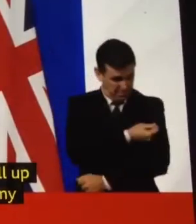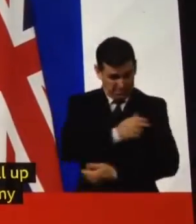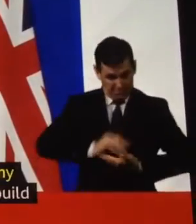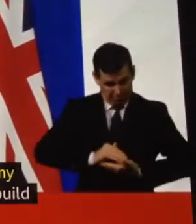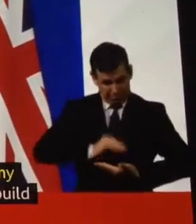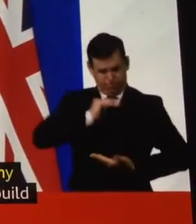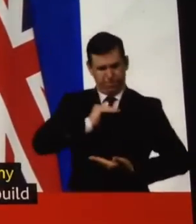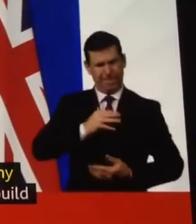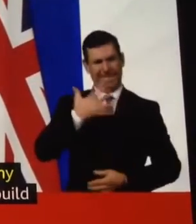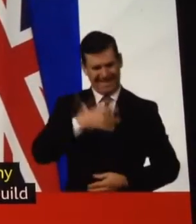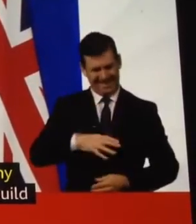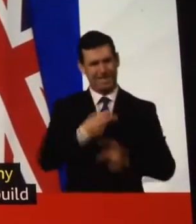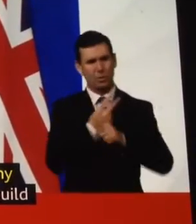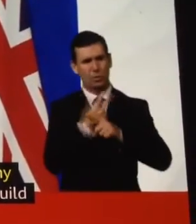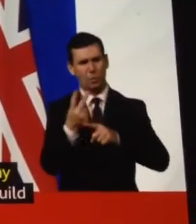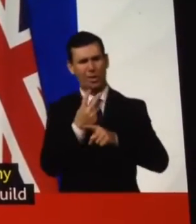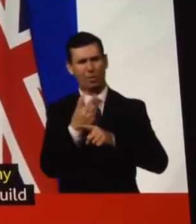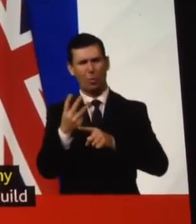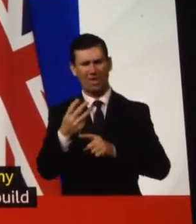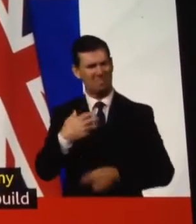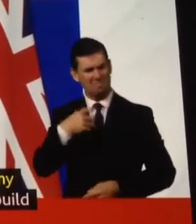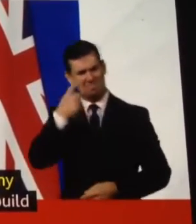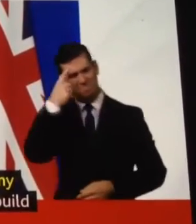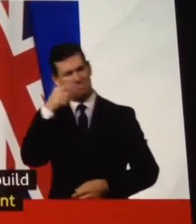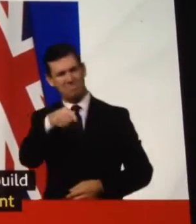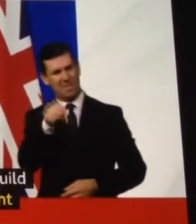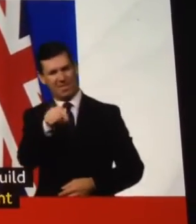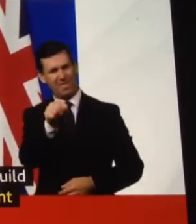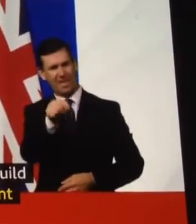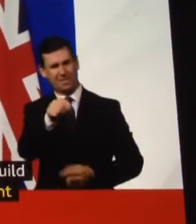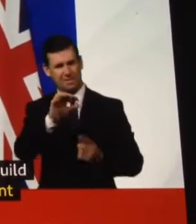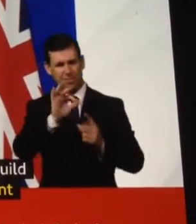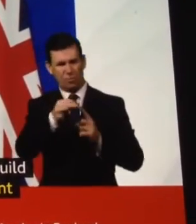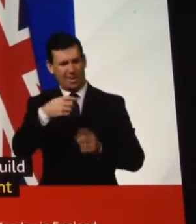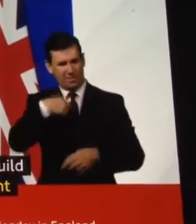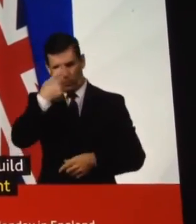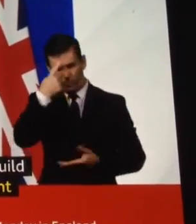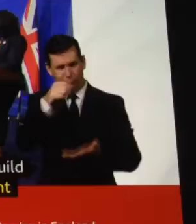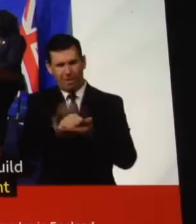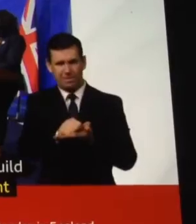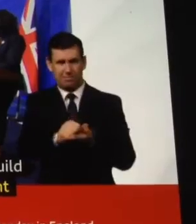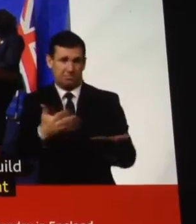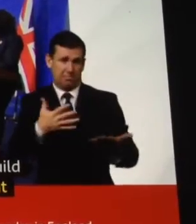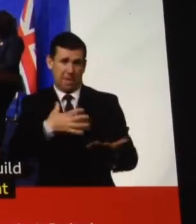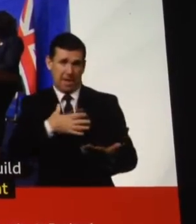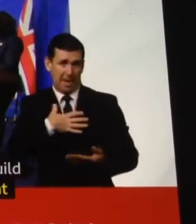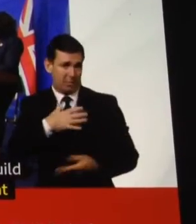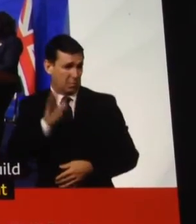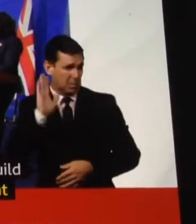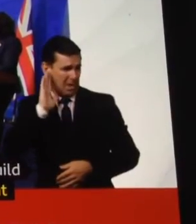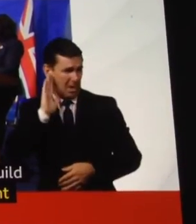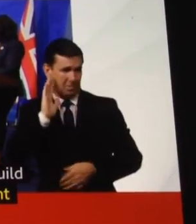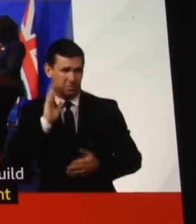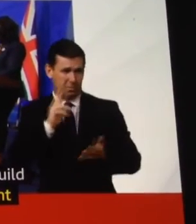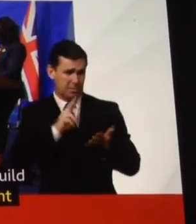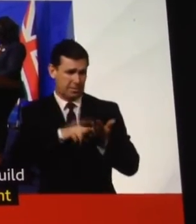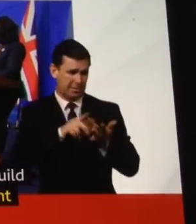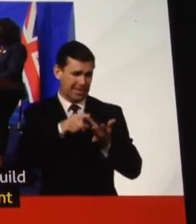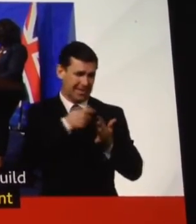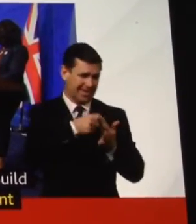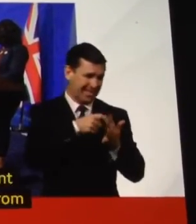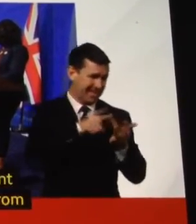that is a moot point because I think that the... I'd like to hear from Nicky and